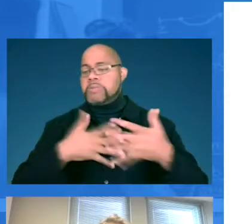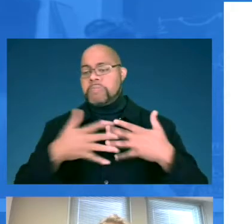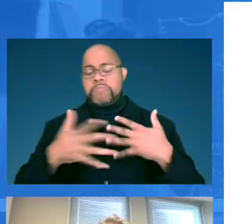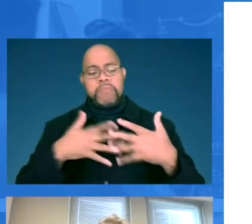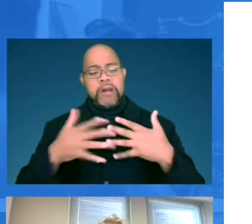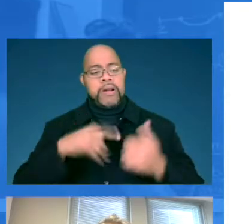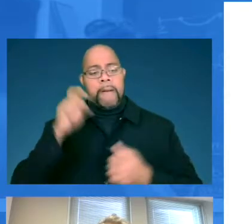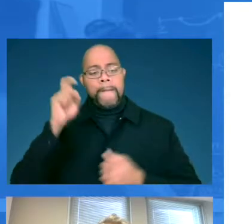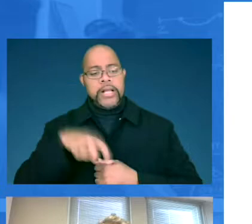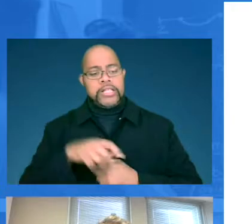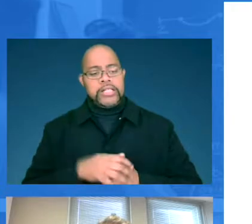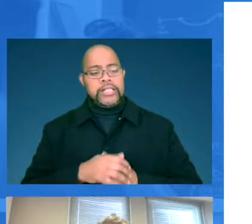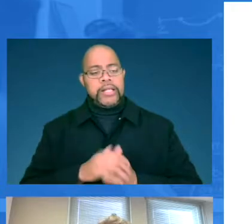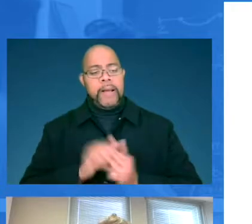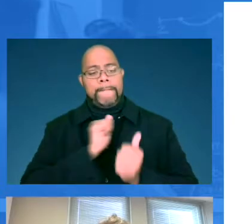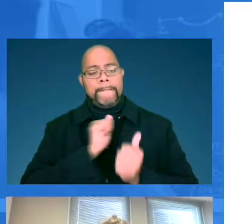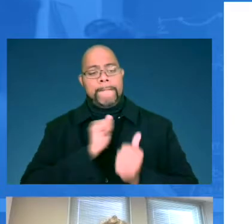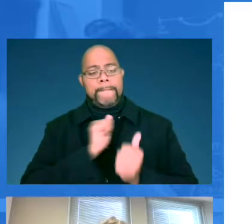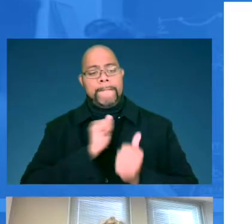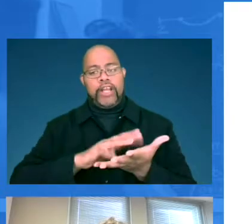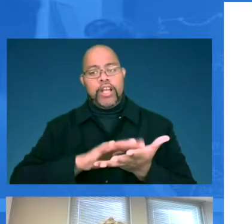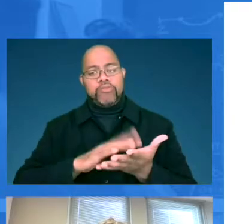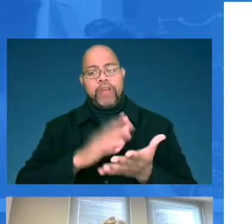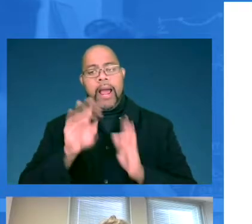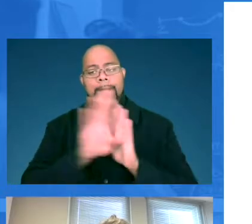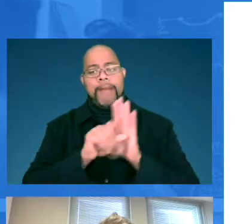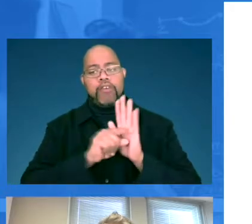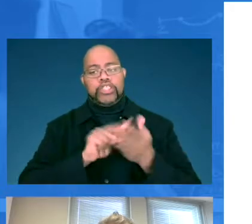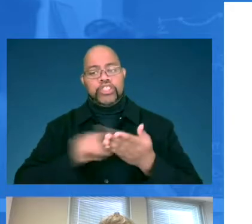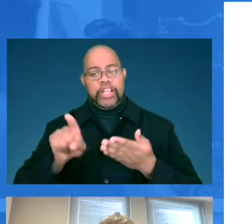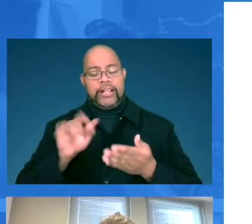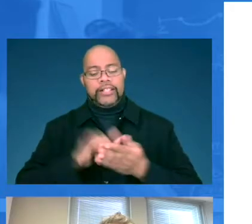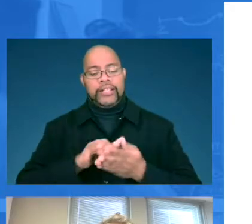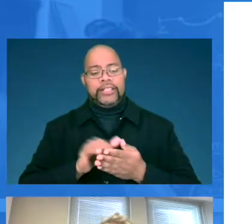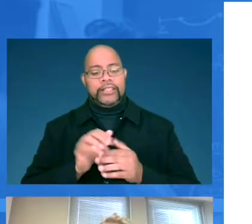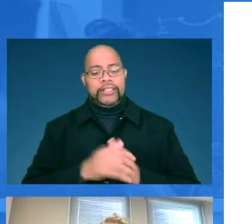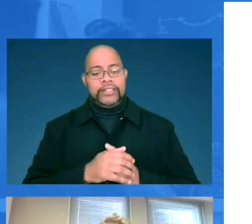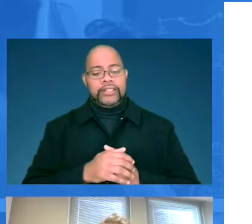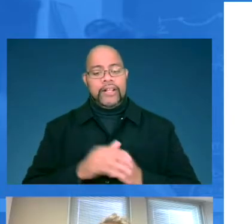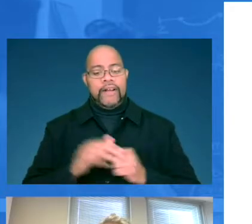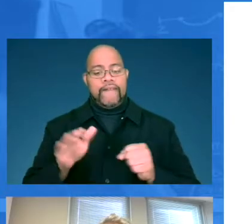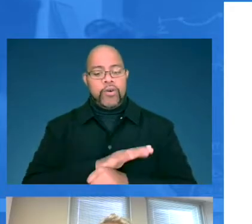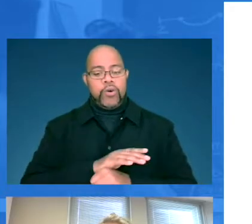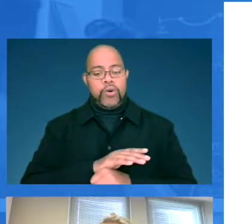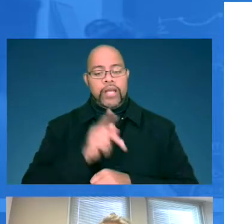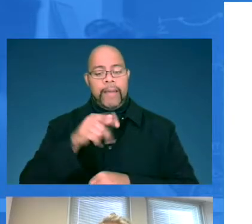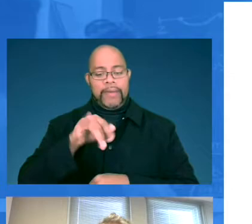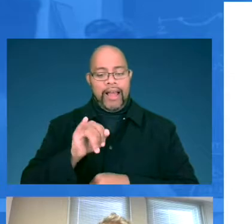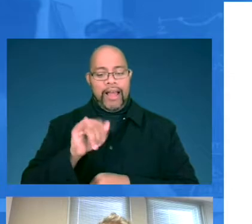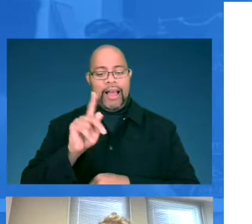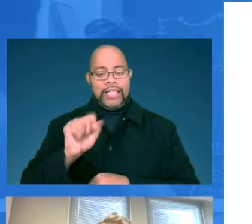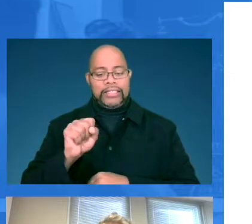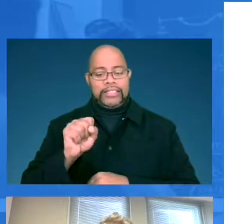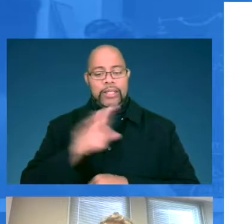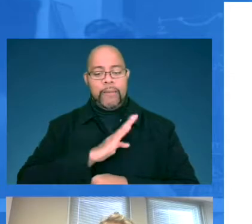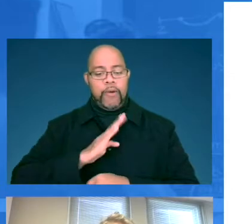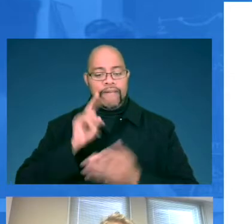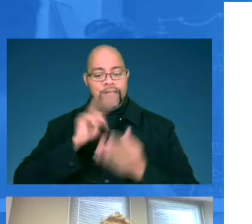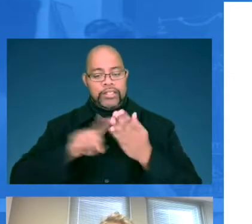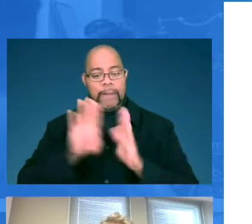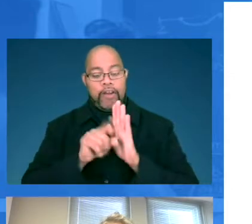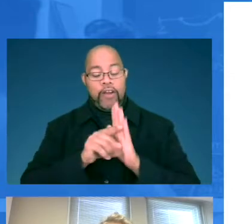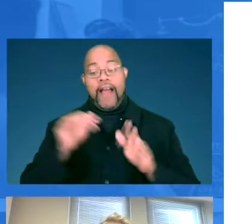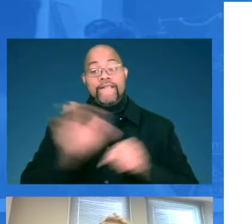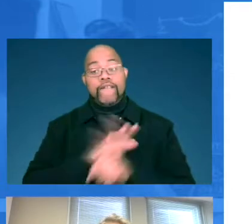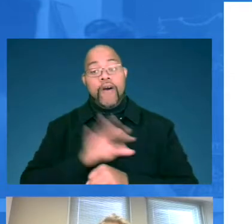what, has to pass the fingerprint and background check, which is the full KBI, Kansas Bureau of Investigation background, and the